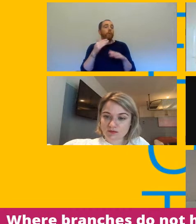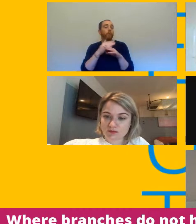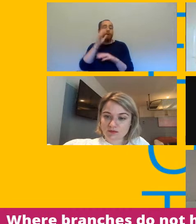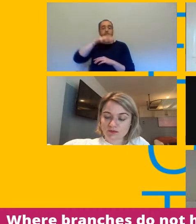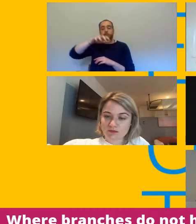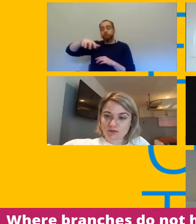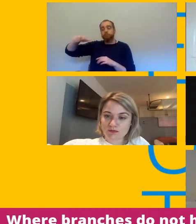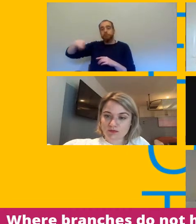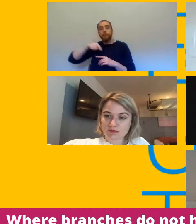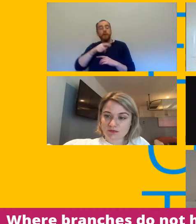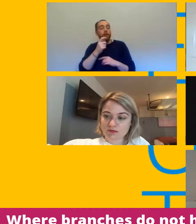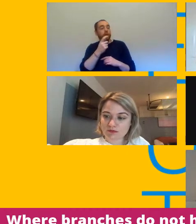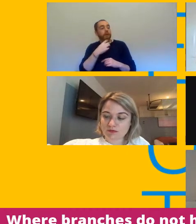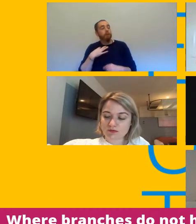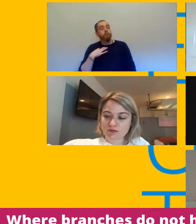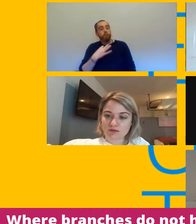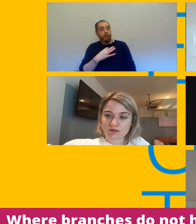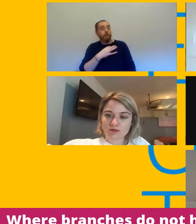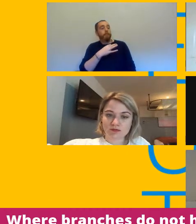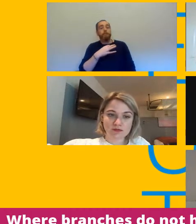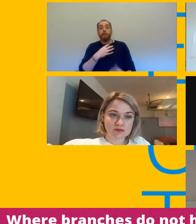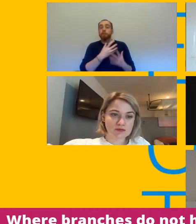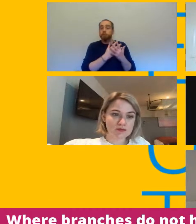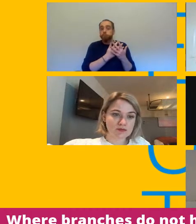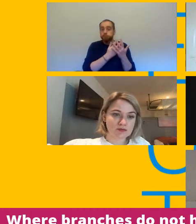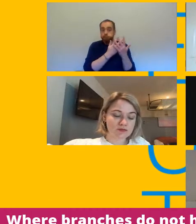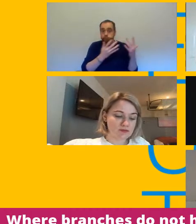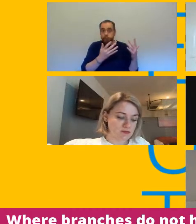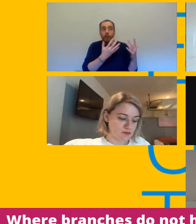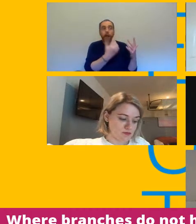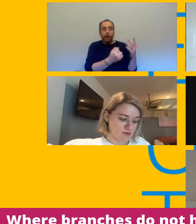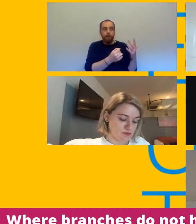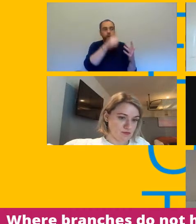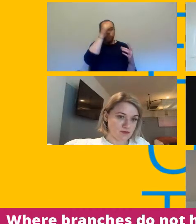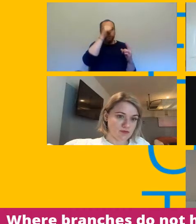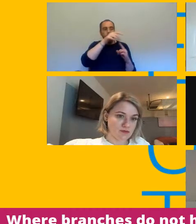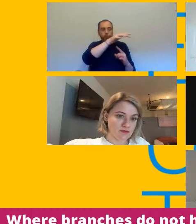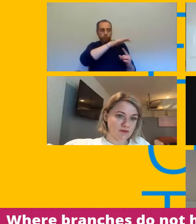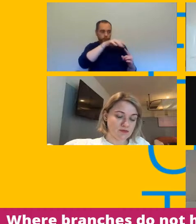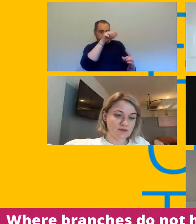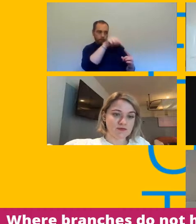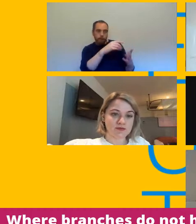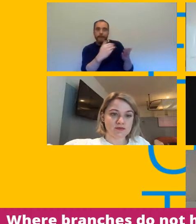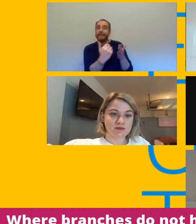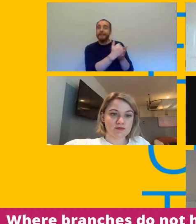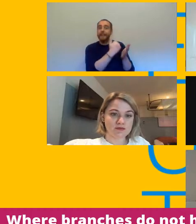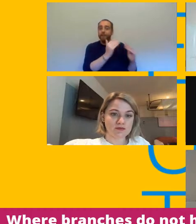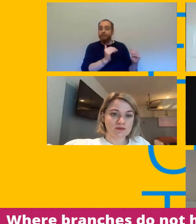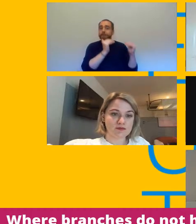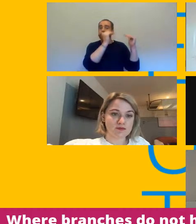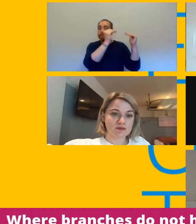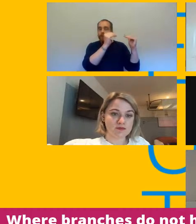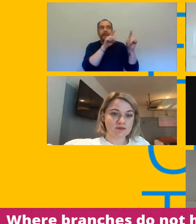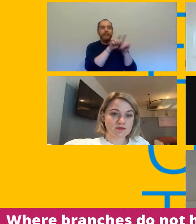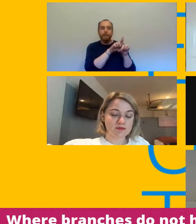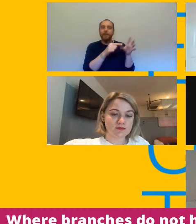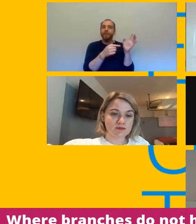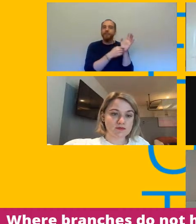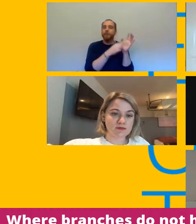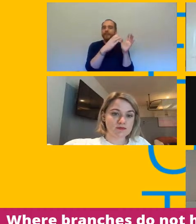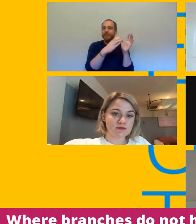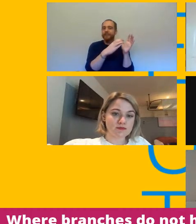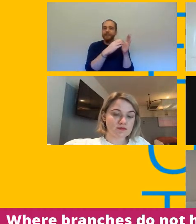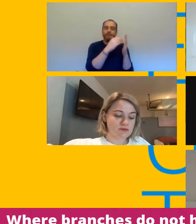workplace reps are safe for workplaces you know that that's actually fact and they also have better terms and conditions and lots of other things